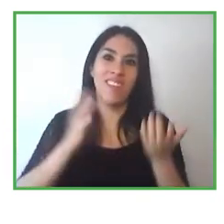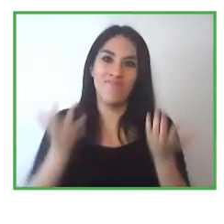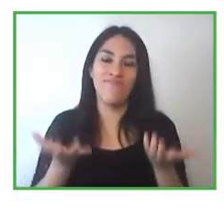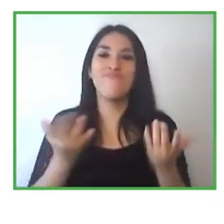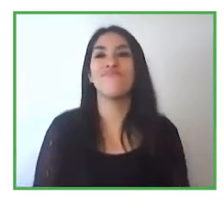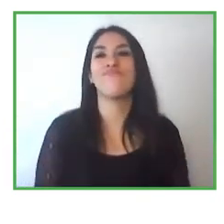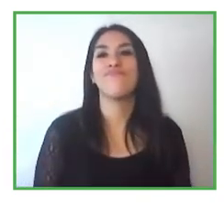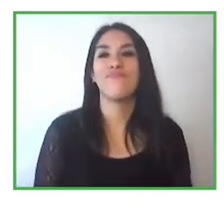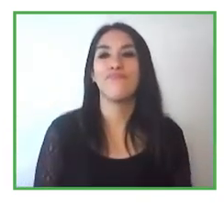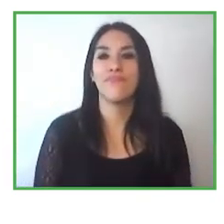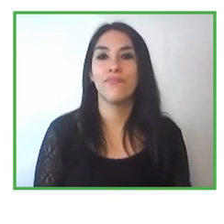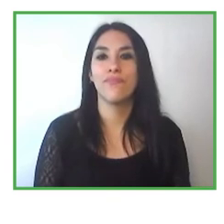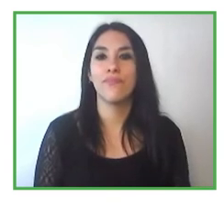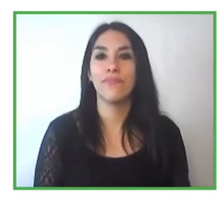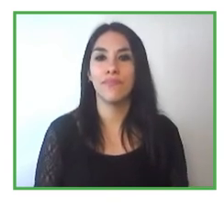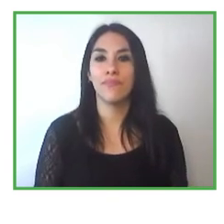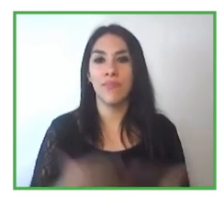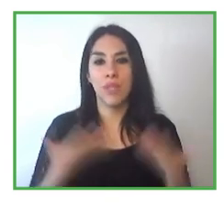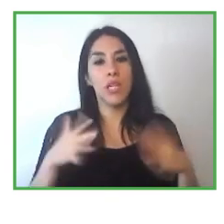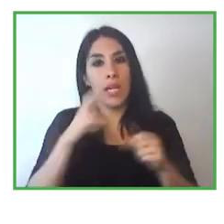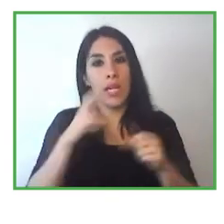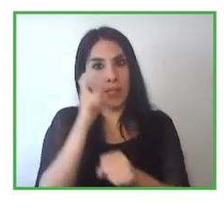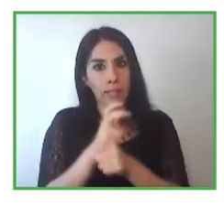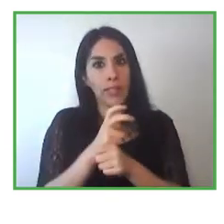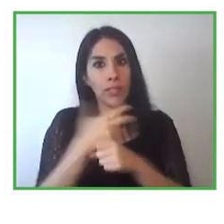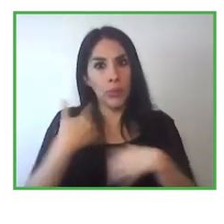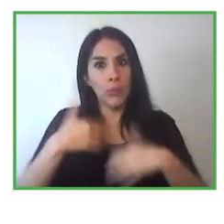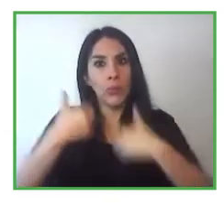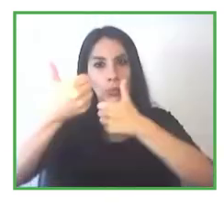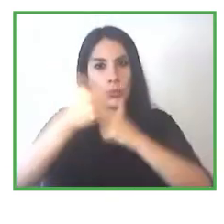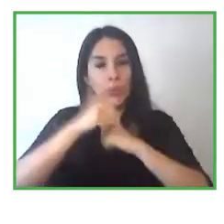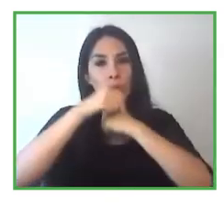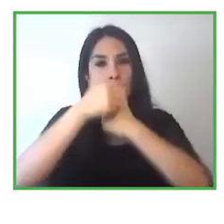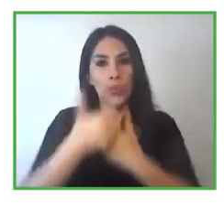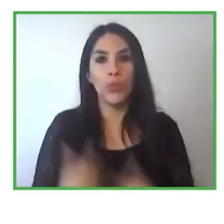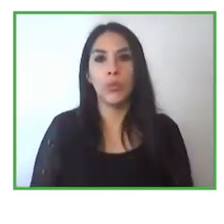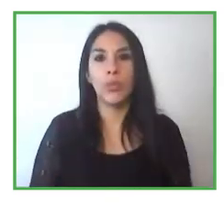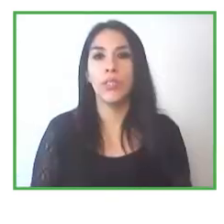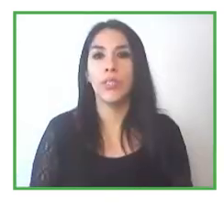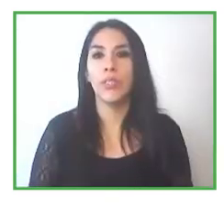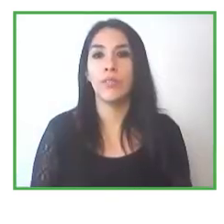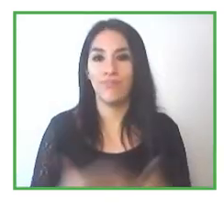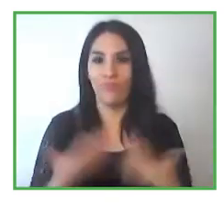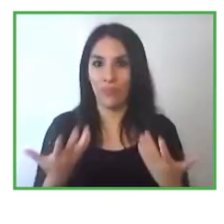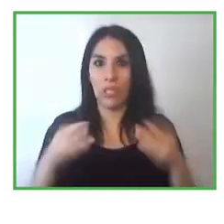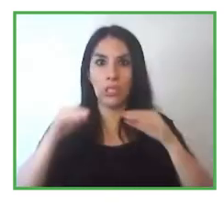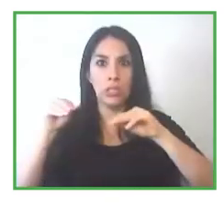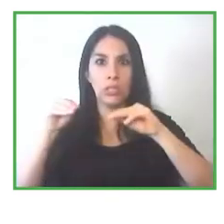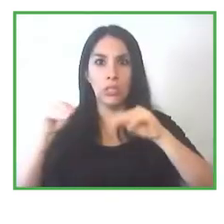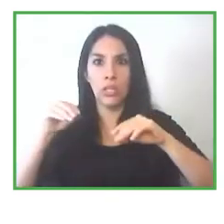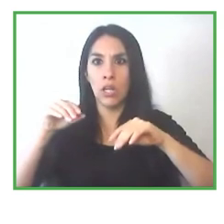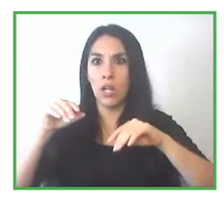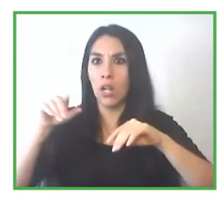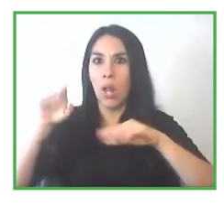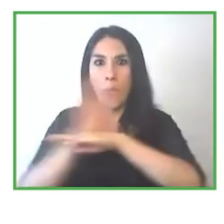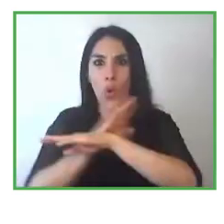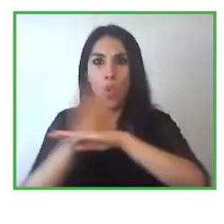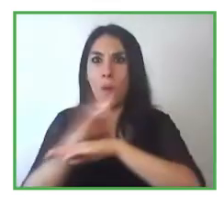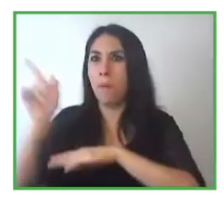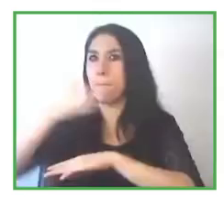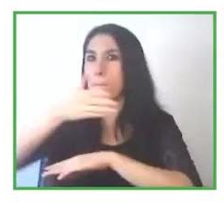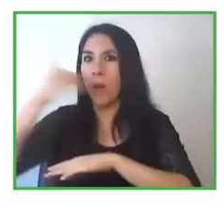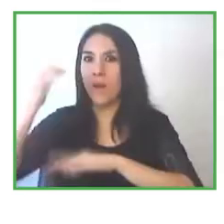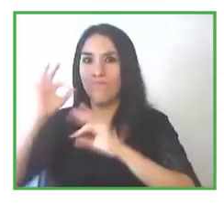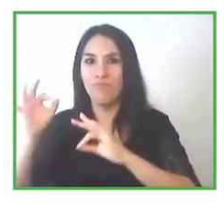many employers that is also a challenge for people with disabilities to be able to improve their